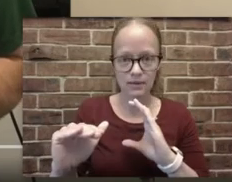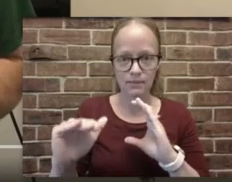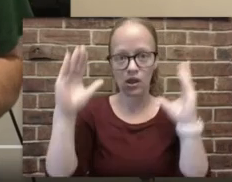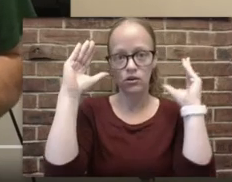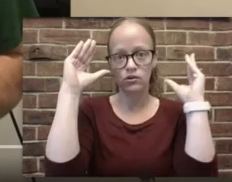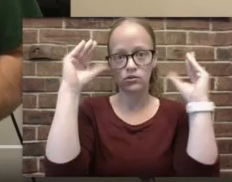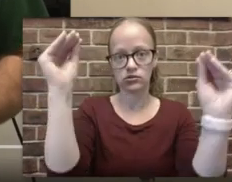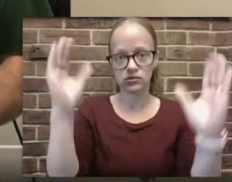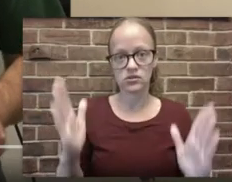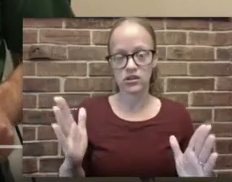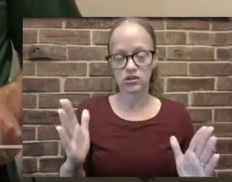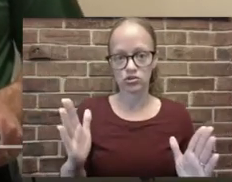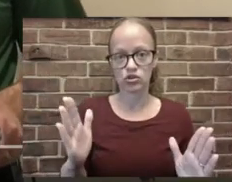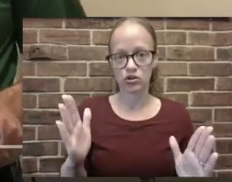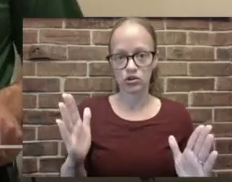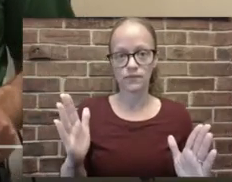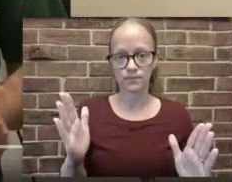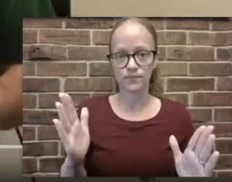those communications.